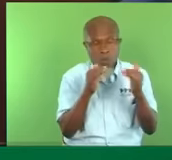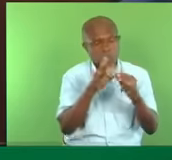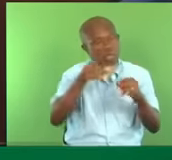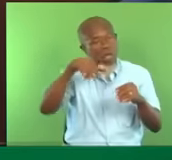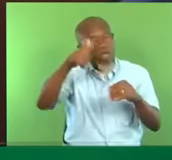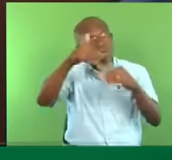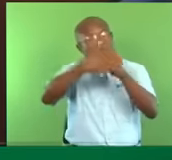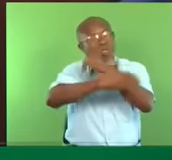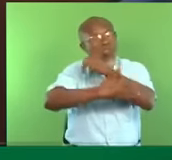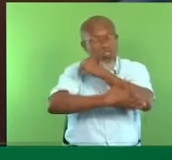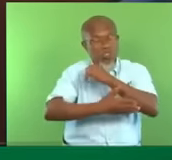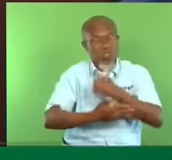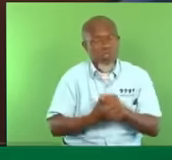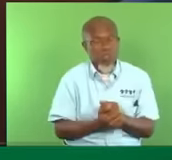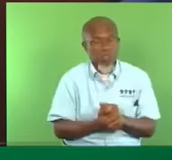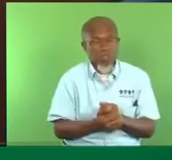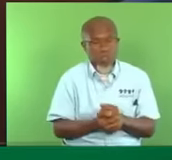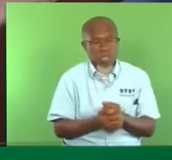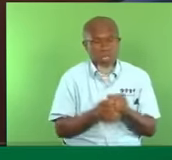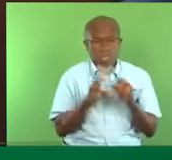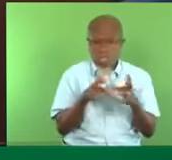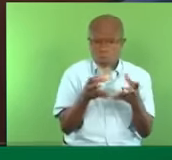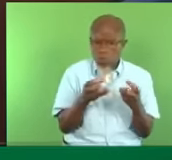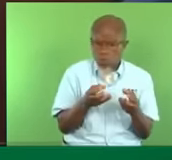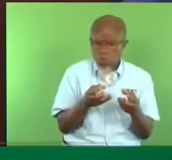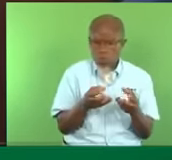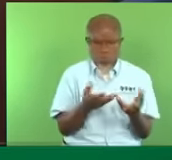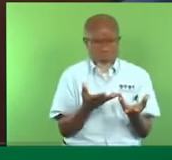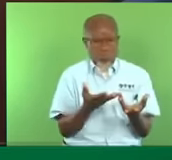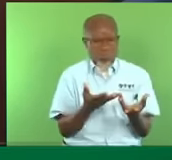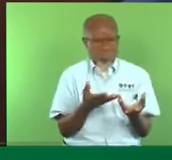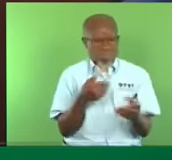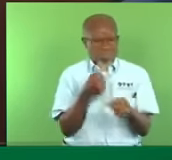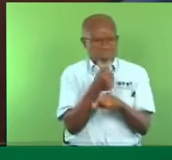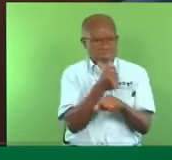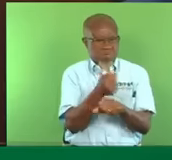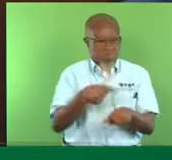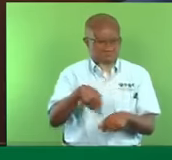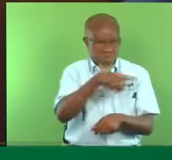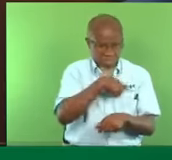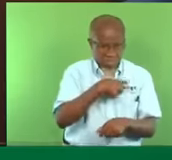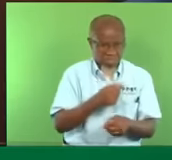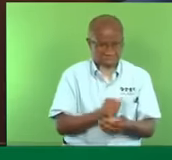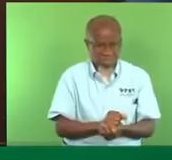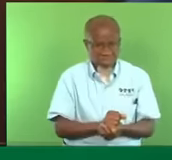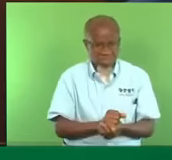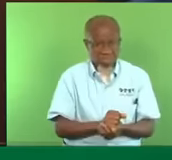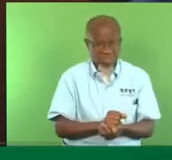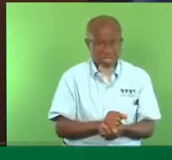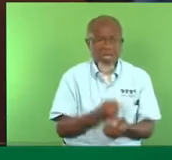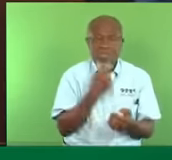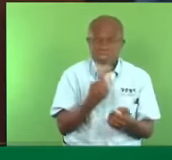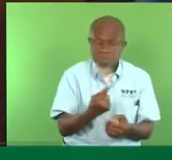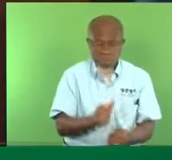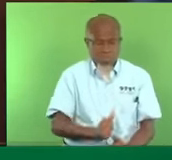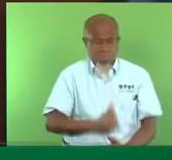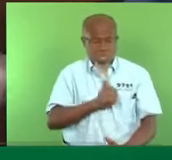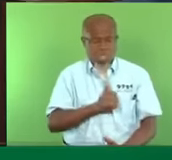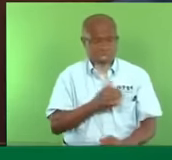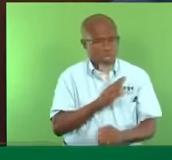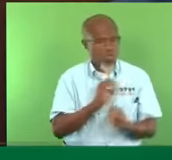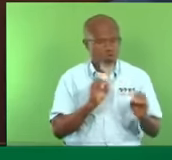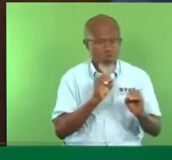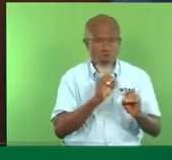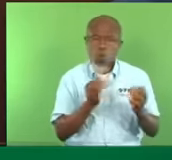goal, to attack us. Mr. Deputy Speaker, I want to say with pride and with no fear of contradiction, Mr. Deputy Speaker, I want to make the point.